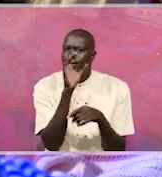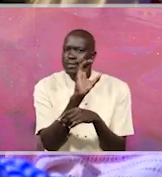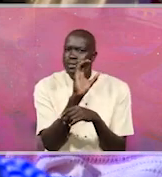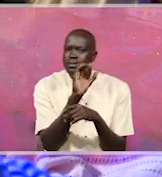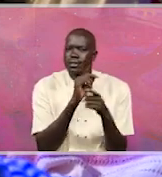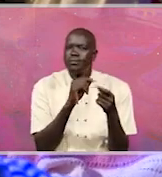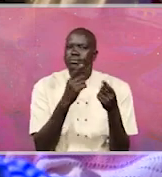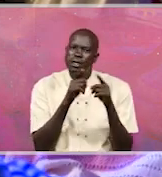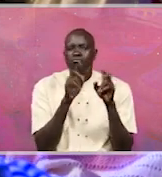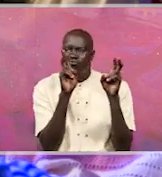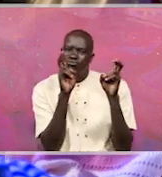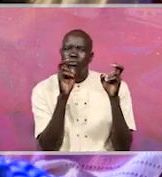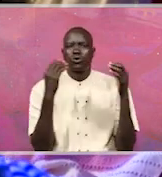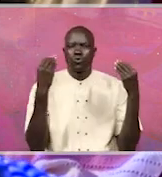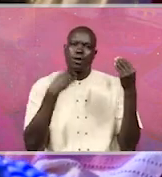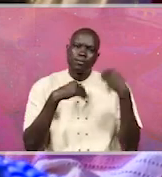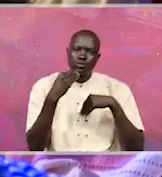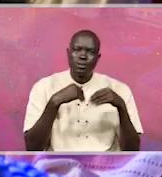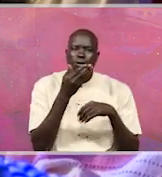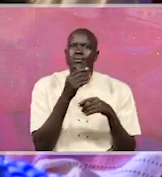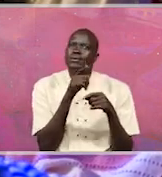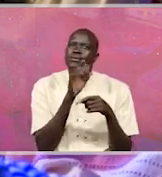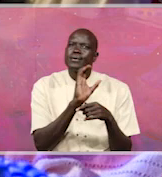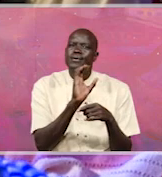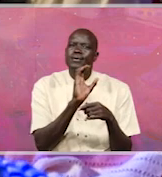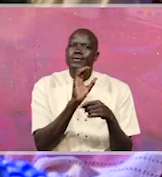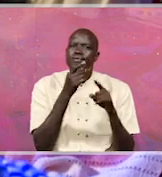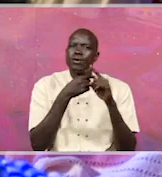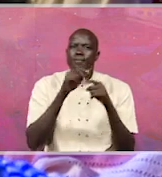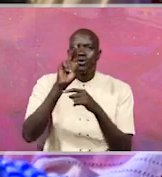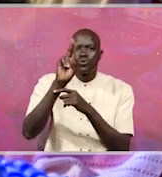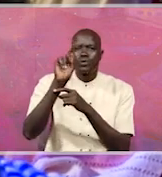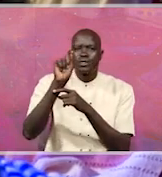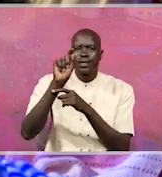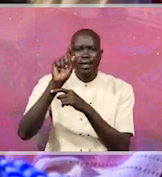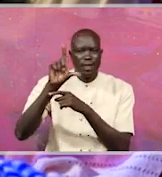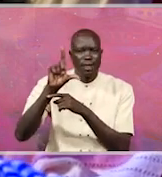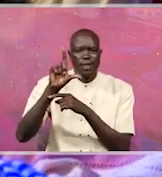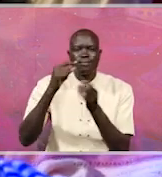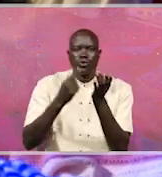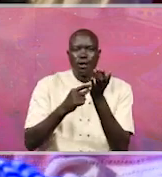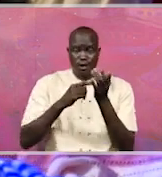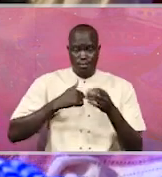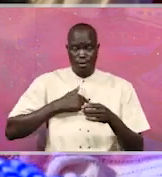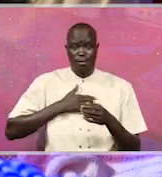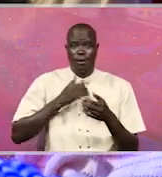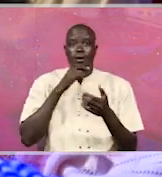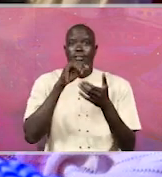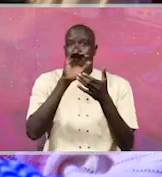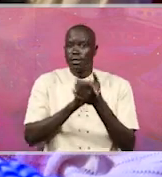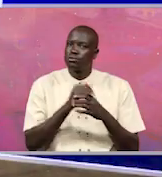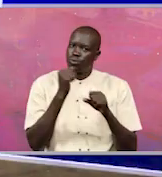is corruption. That case was from UTL, Uganda, where my husband used to work.